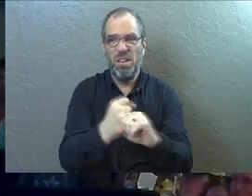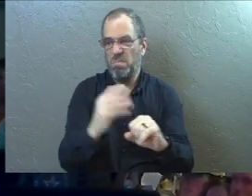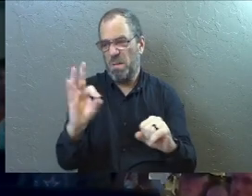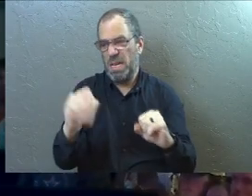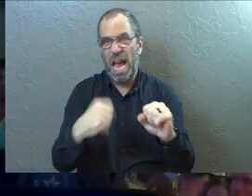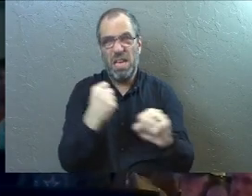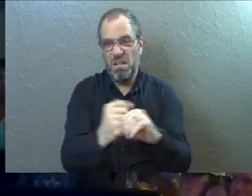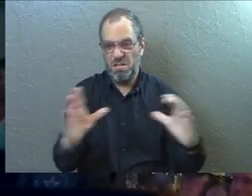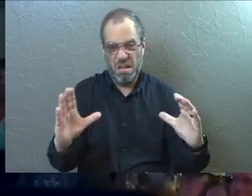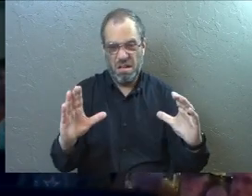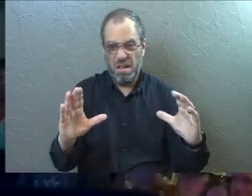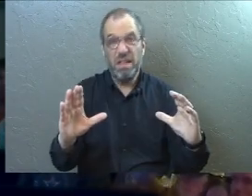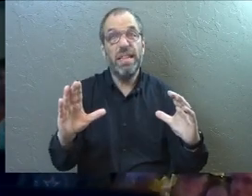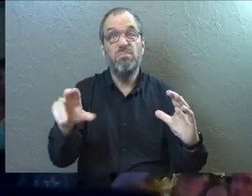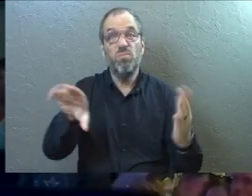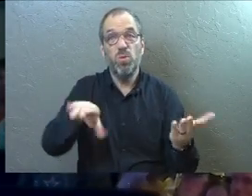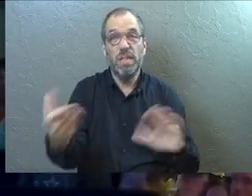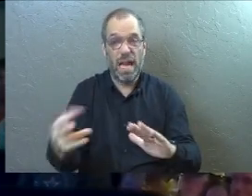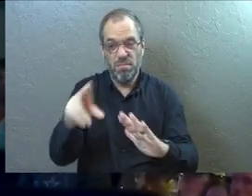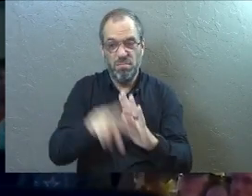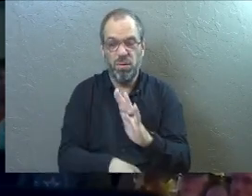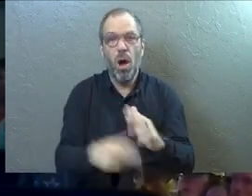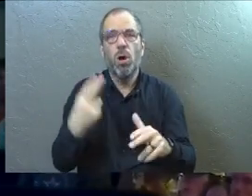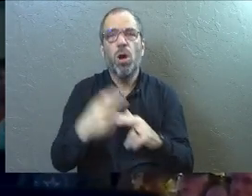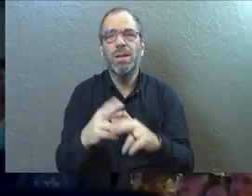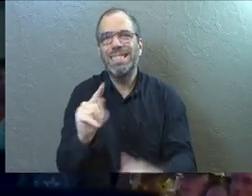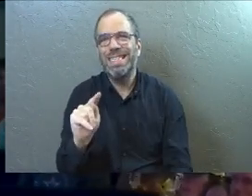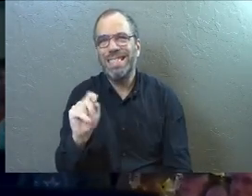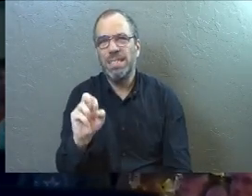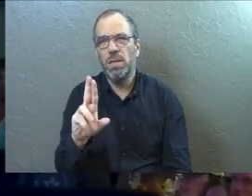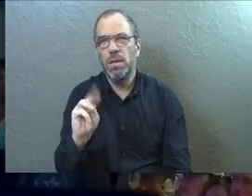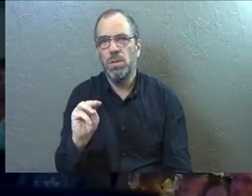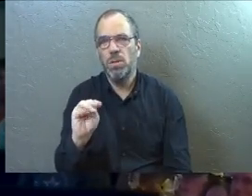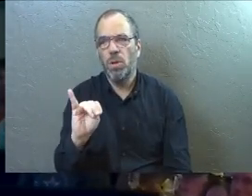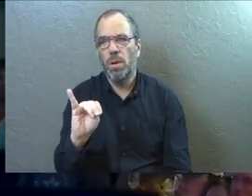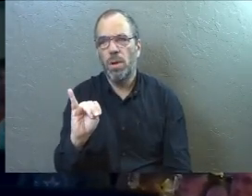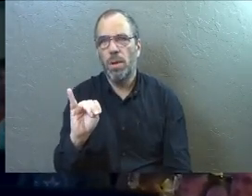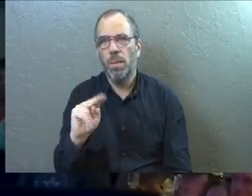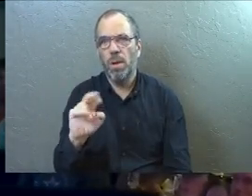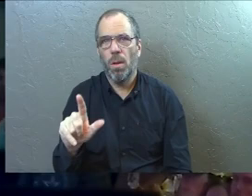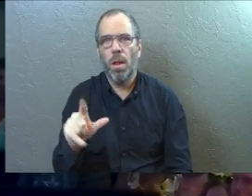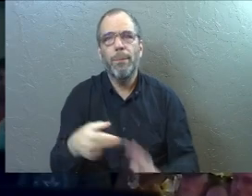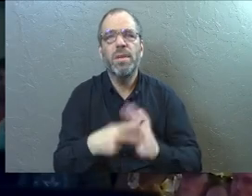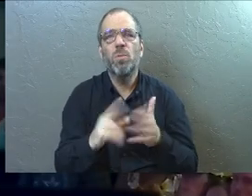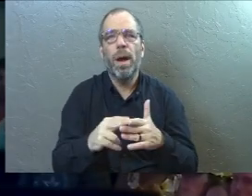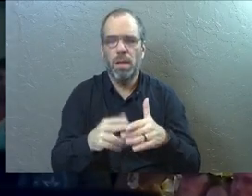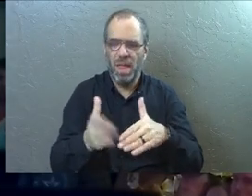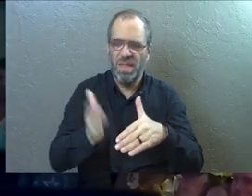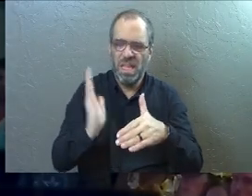90 years, and then you're done. We call things terminal. You know what terminal means? The end.